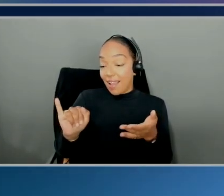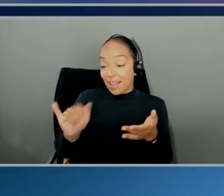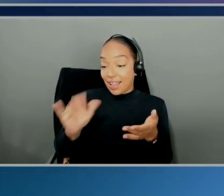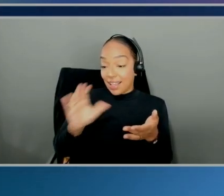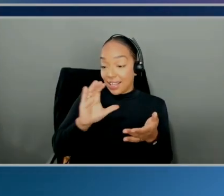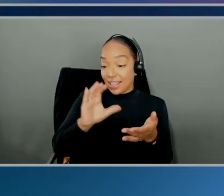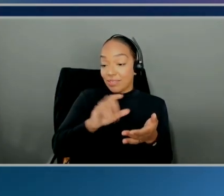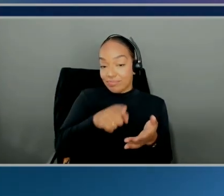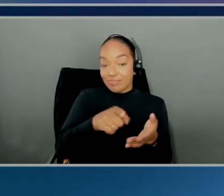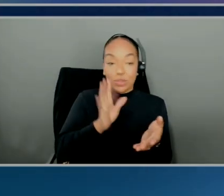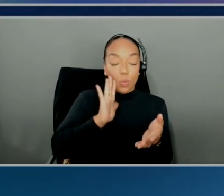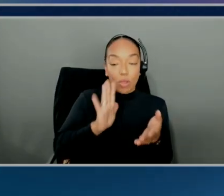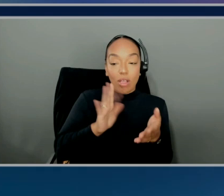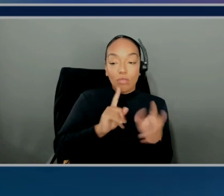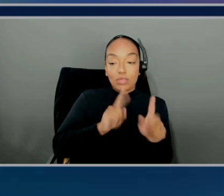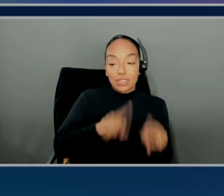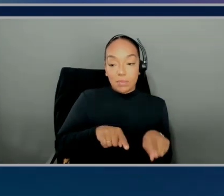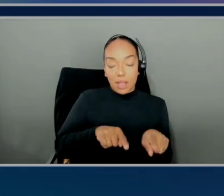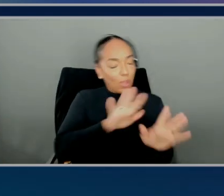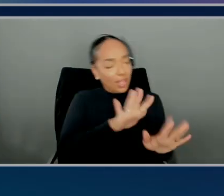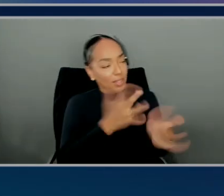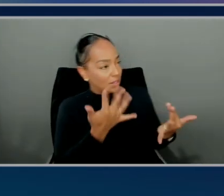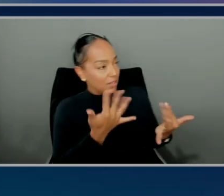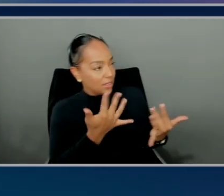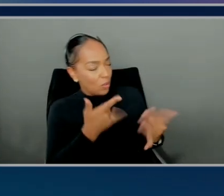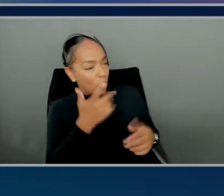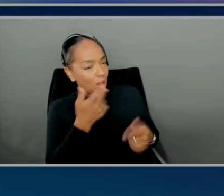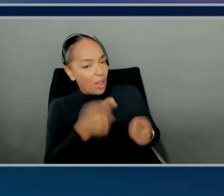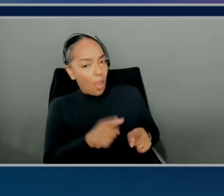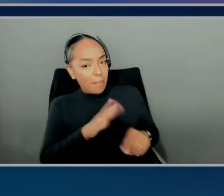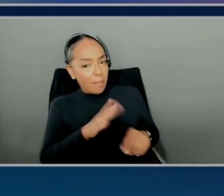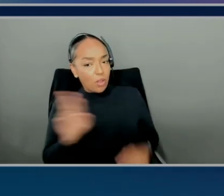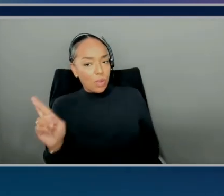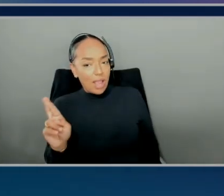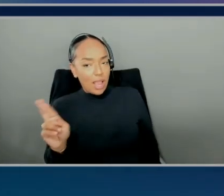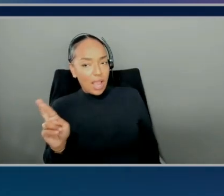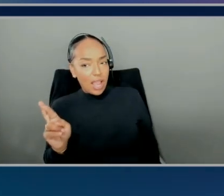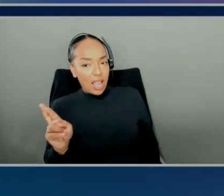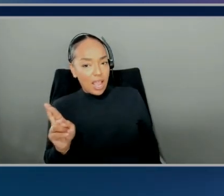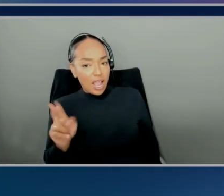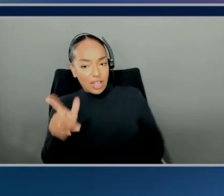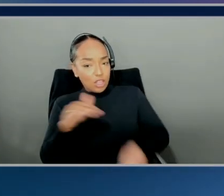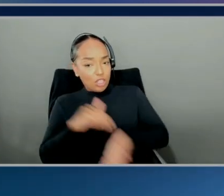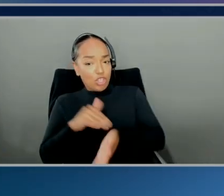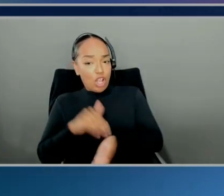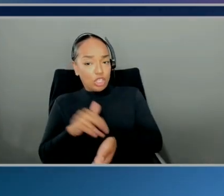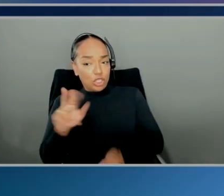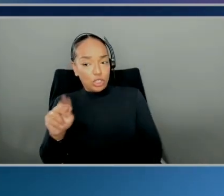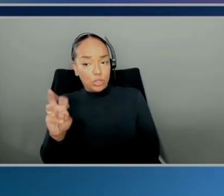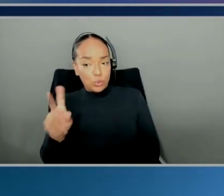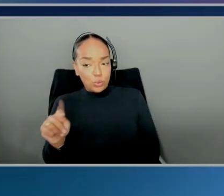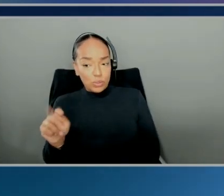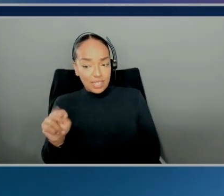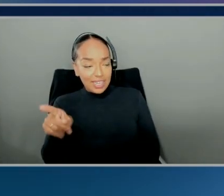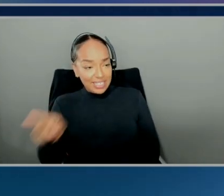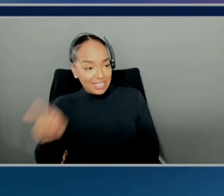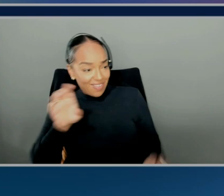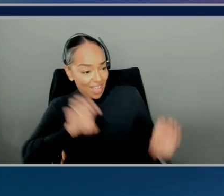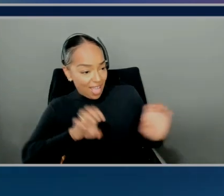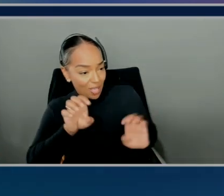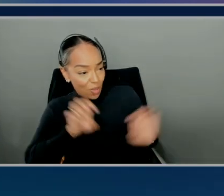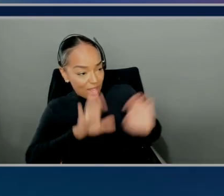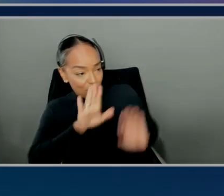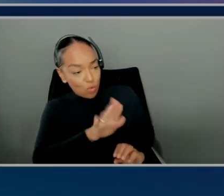solution that they want to build. Oh, wait. on. Wait. What happened on the right? Oh. So, Dr. Newton over here on the right-hand side is evaluating your response